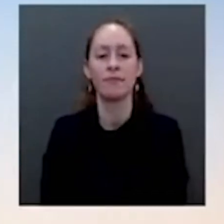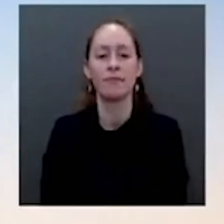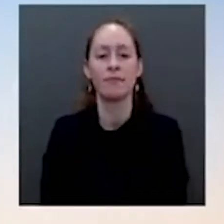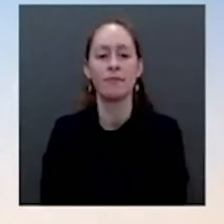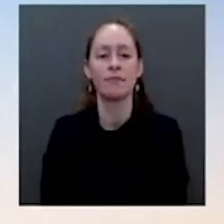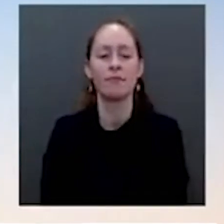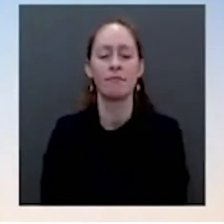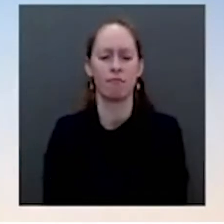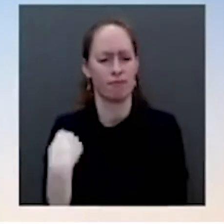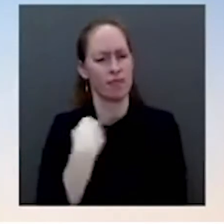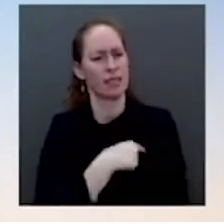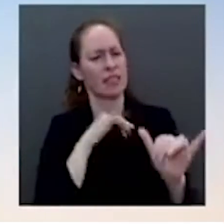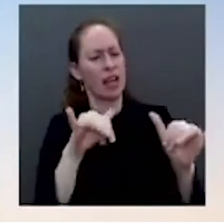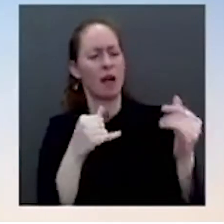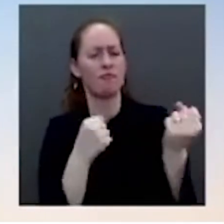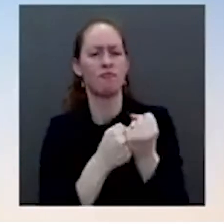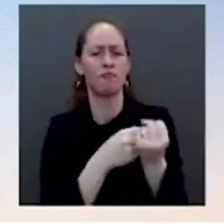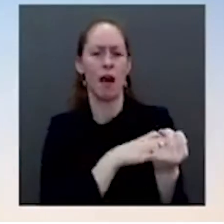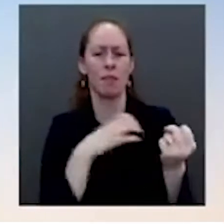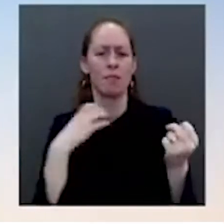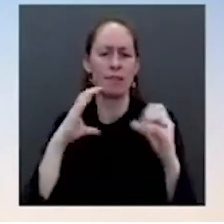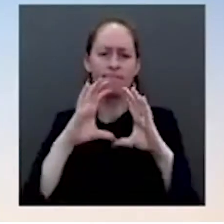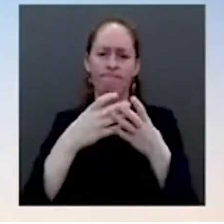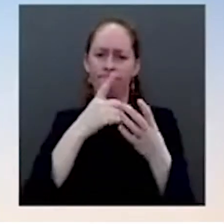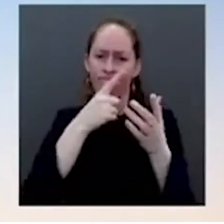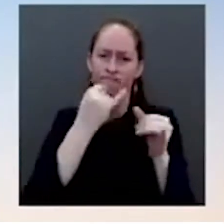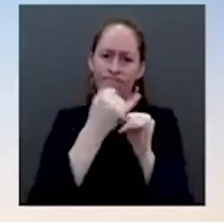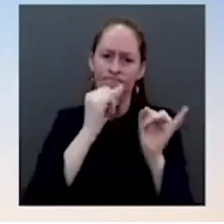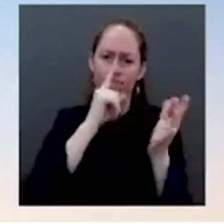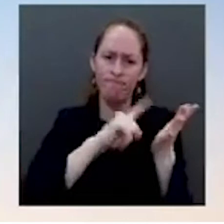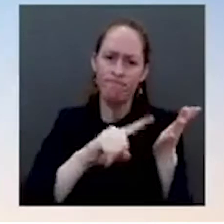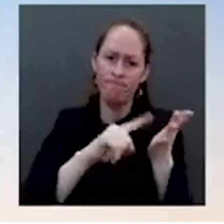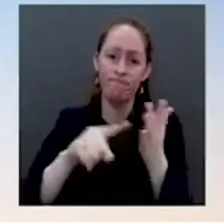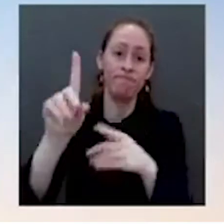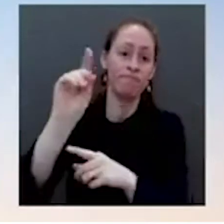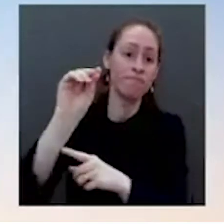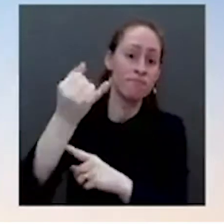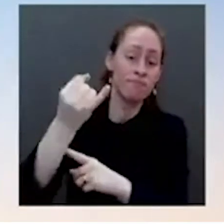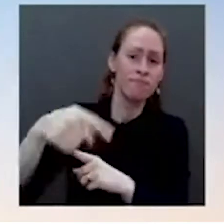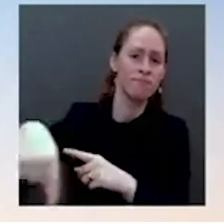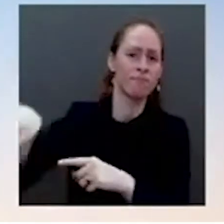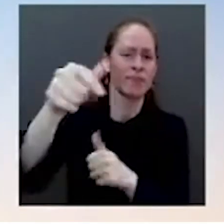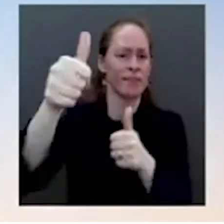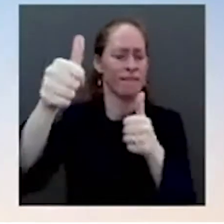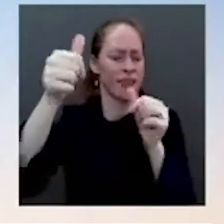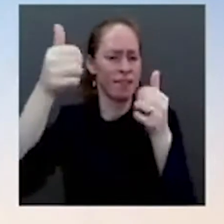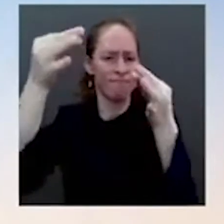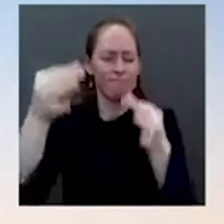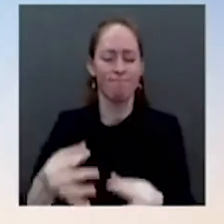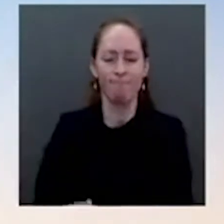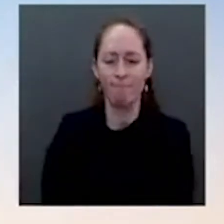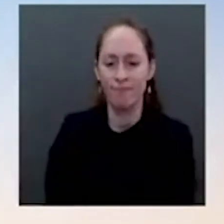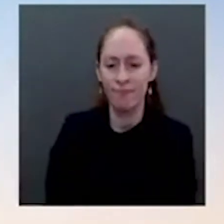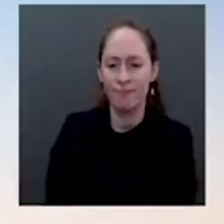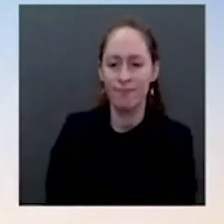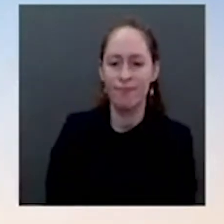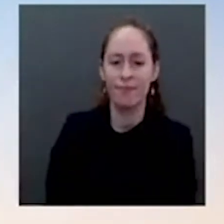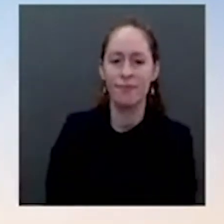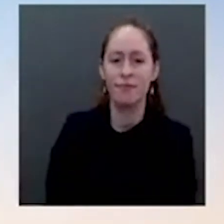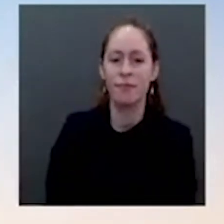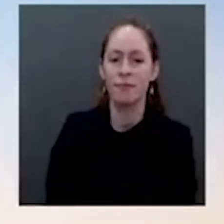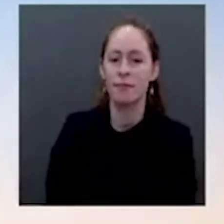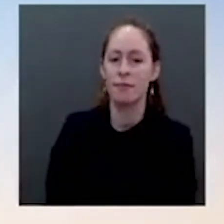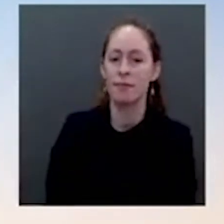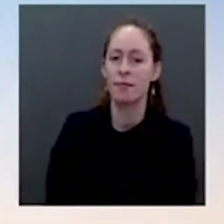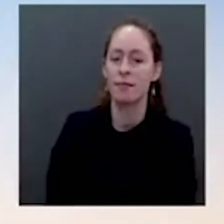Vice President Harris, in her remarks today, compared January 6th to Pearl Harbor and 9-11. Can you elaborate